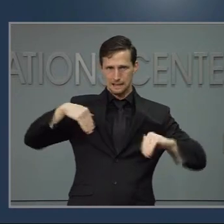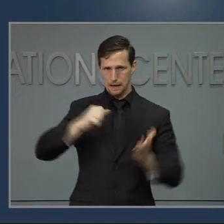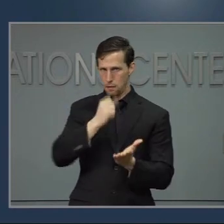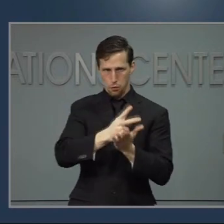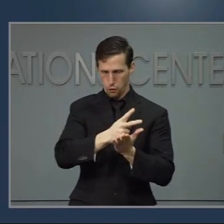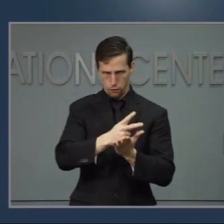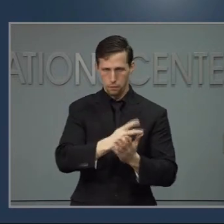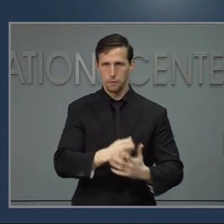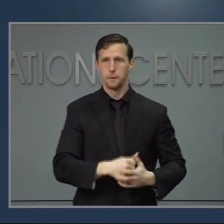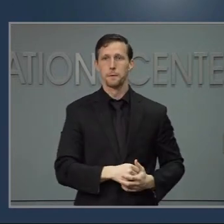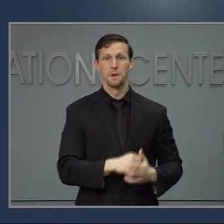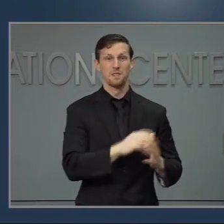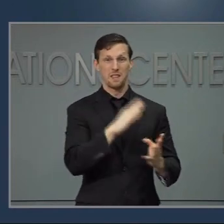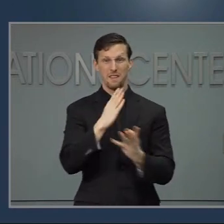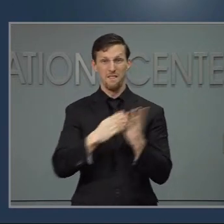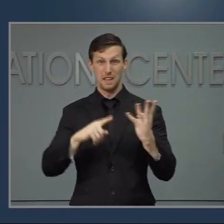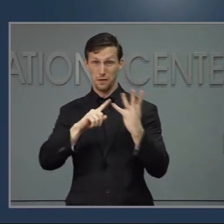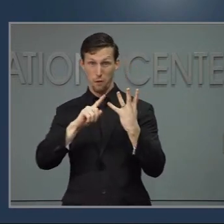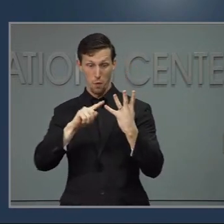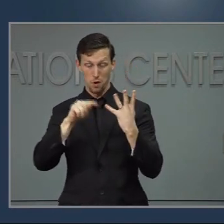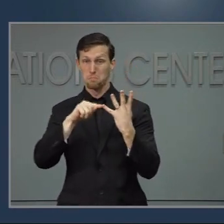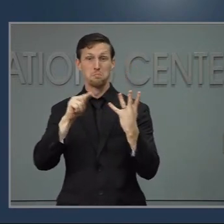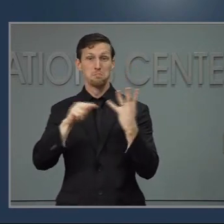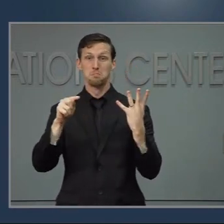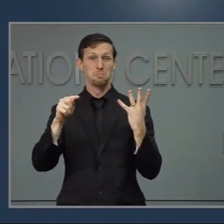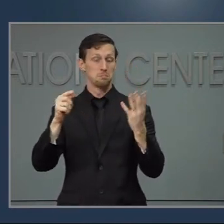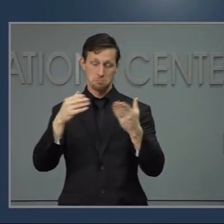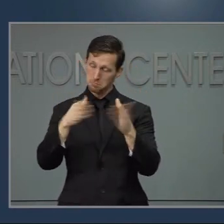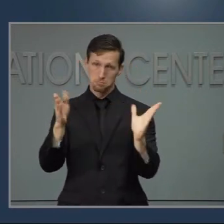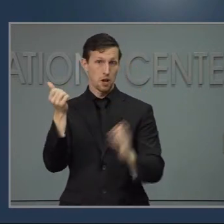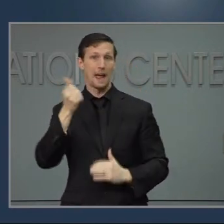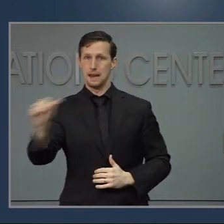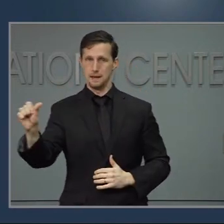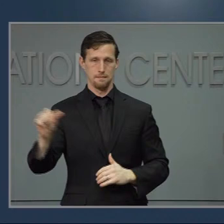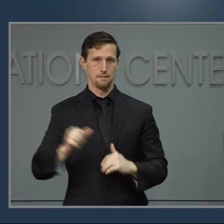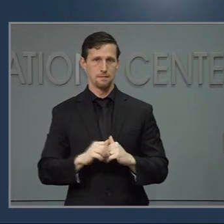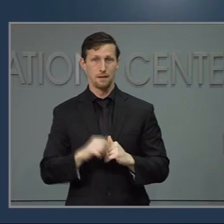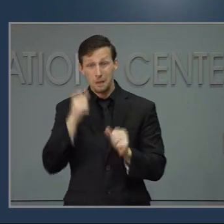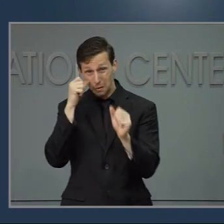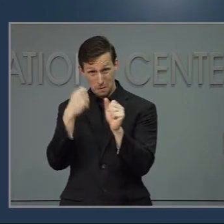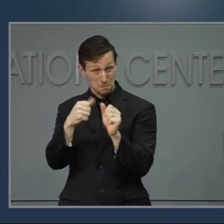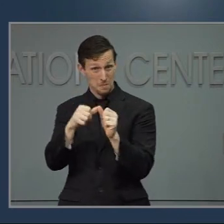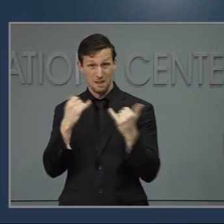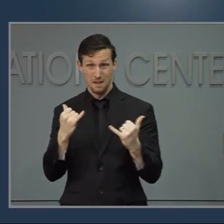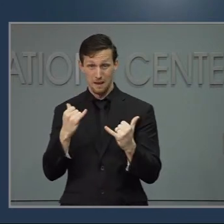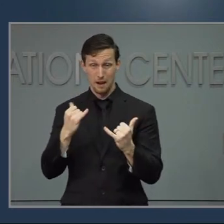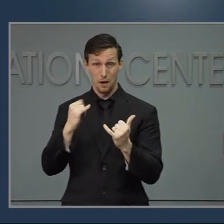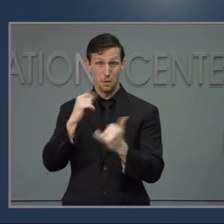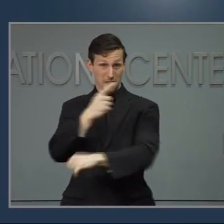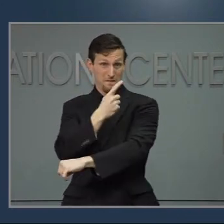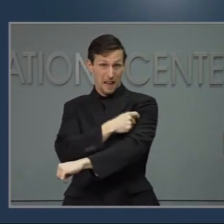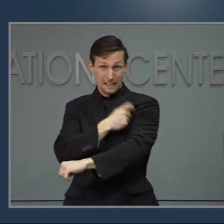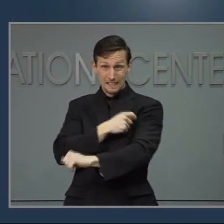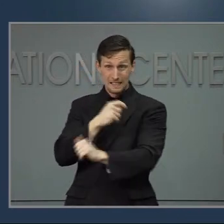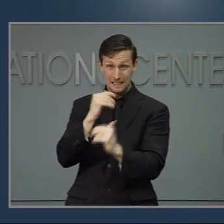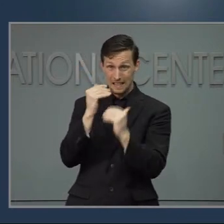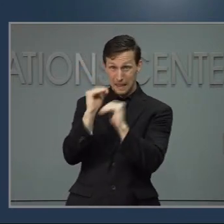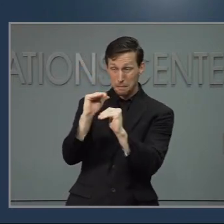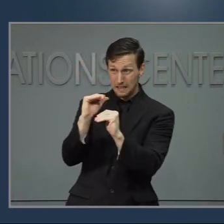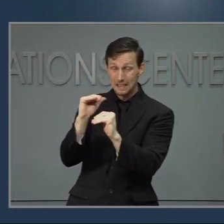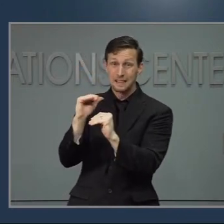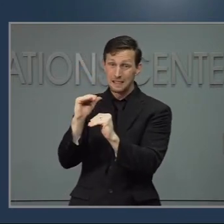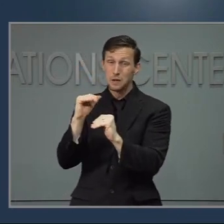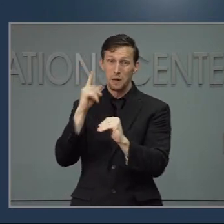who wants a COVID-19 vaccine can get one. But remember, with the limited supply of vaccine, we think this could be well into